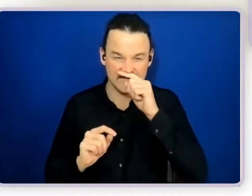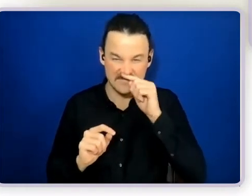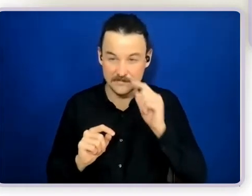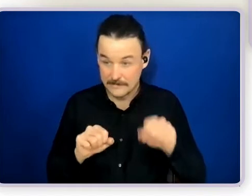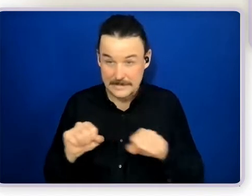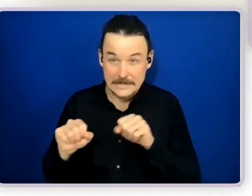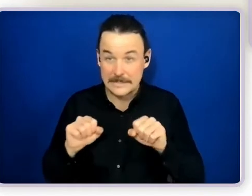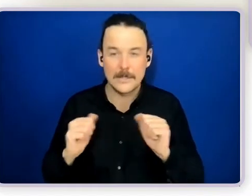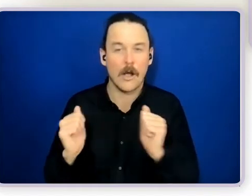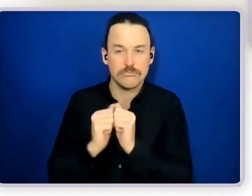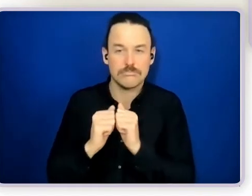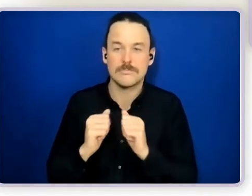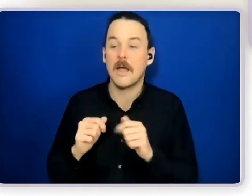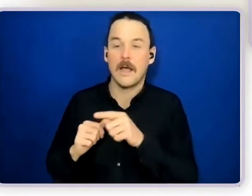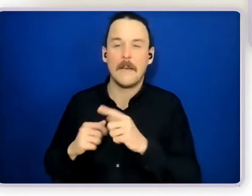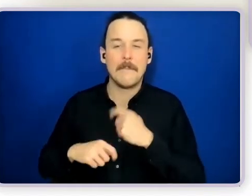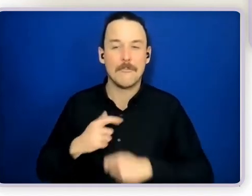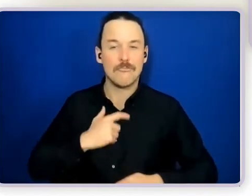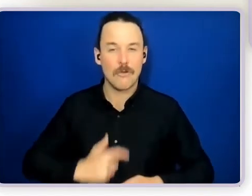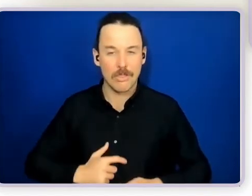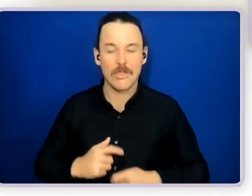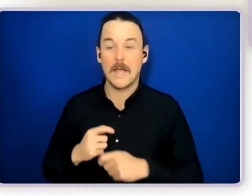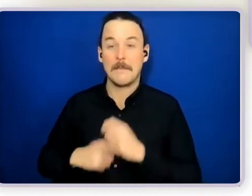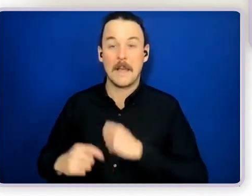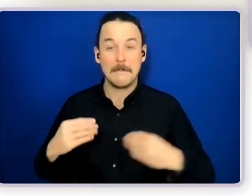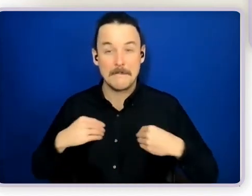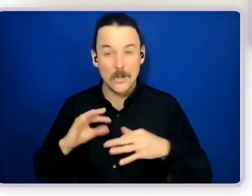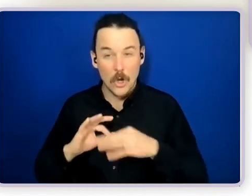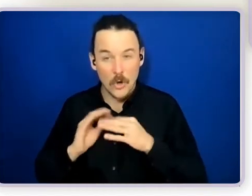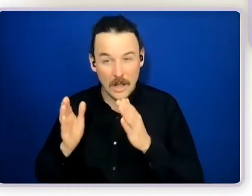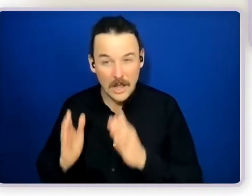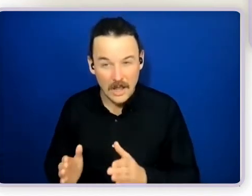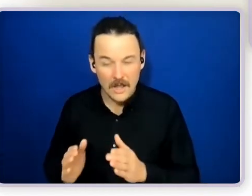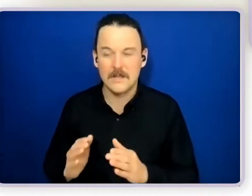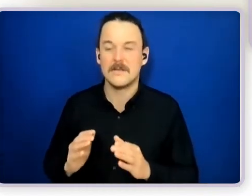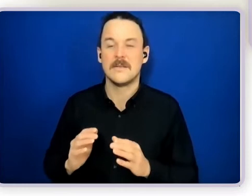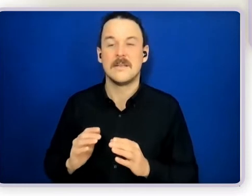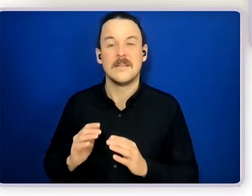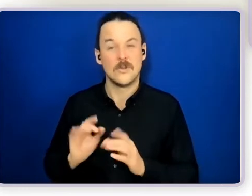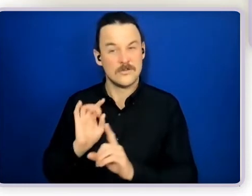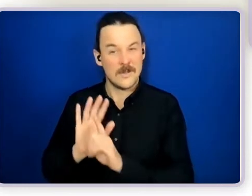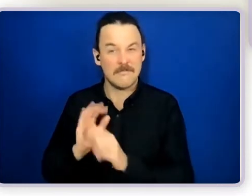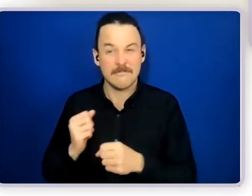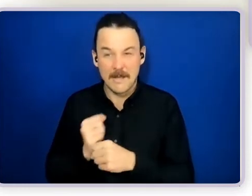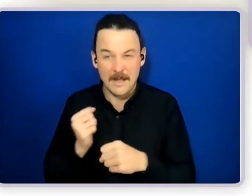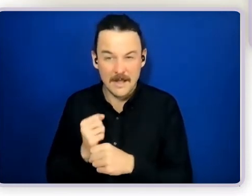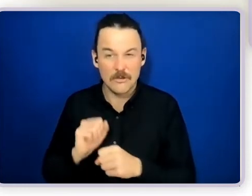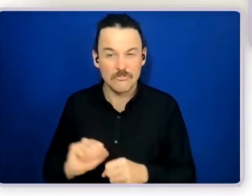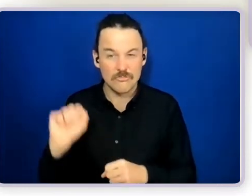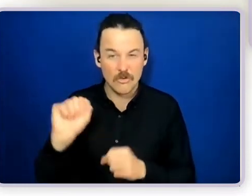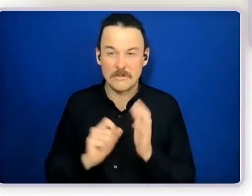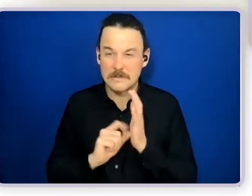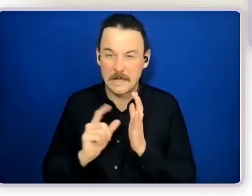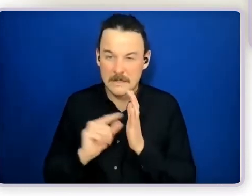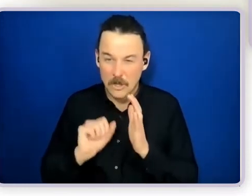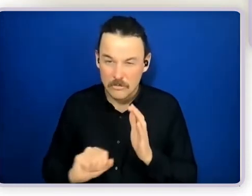the role of becoming a business owner, creating and selling business greeting cards in her local community where she can go and meet